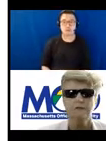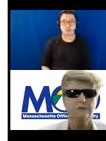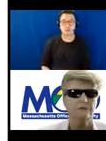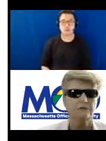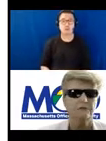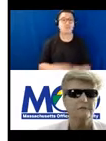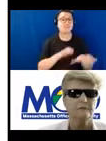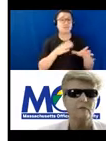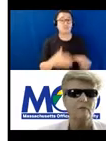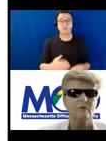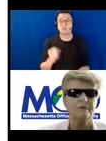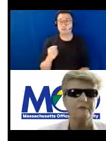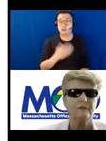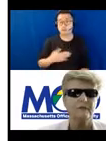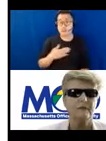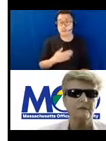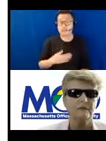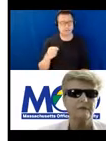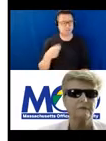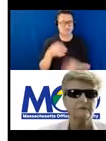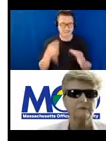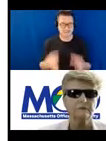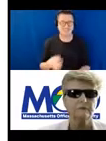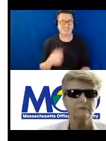Yes, please. Yes, definitely.